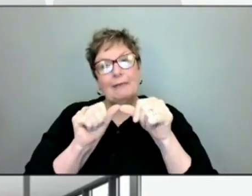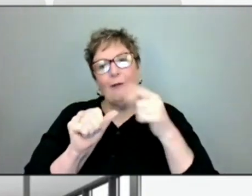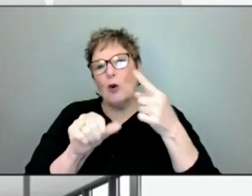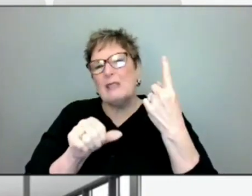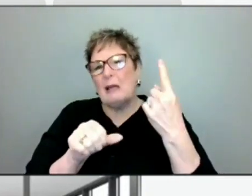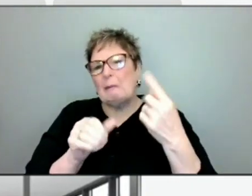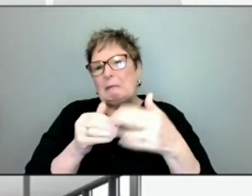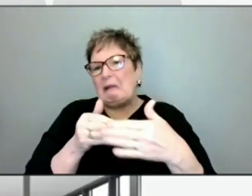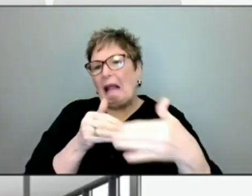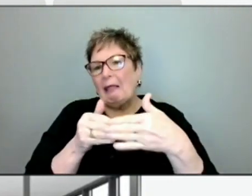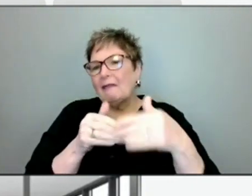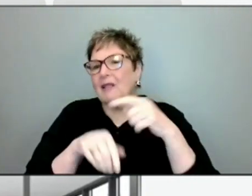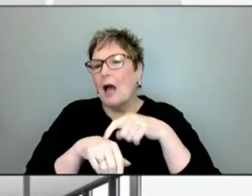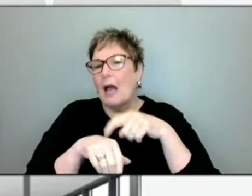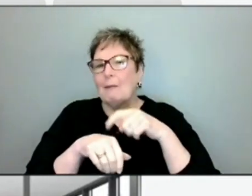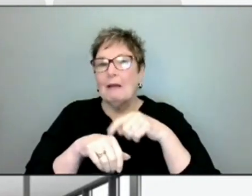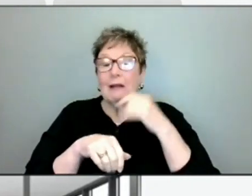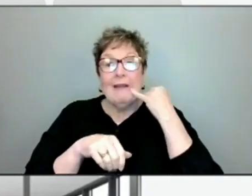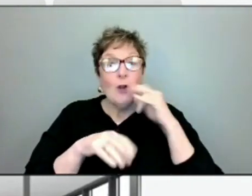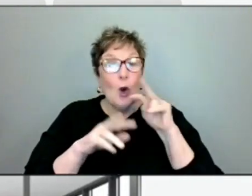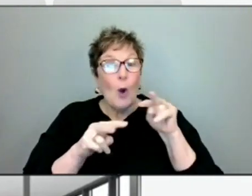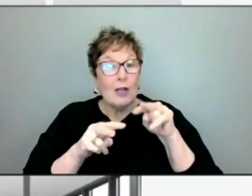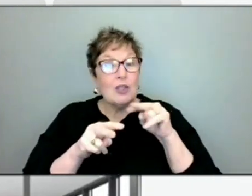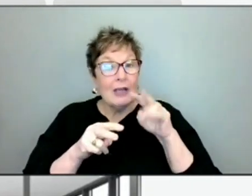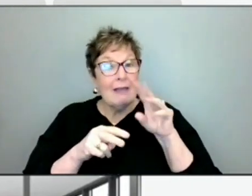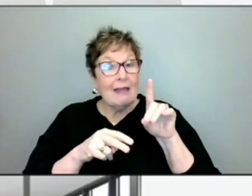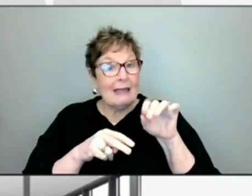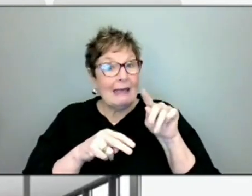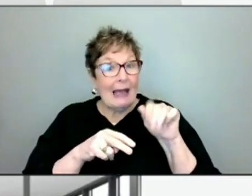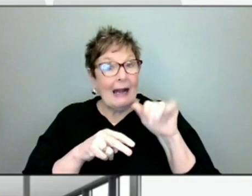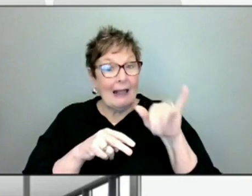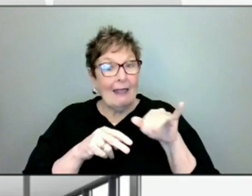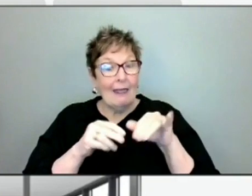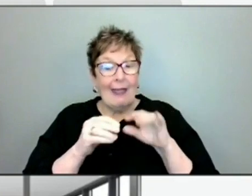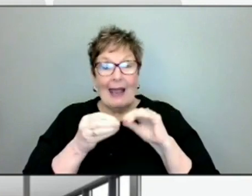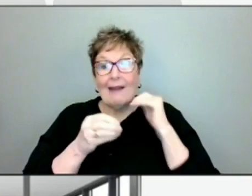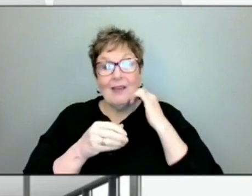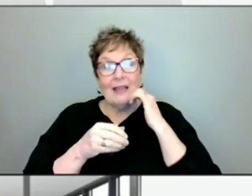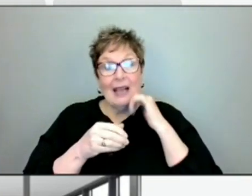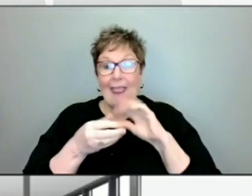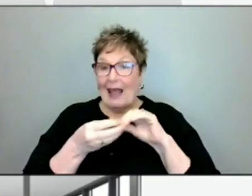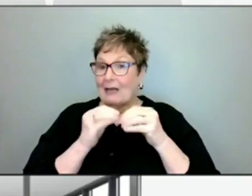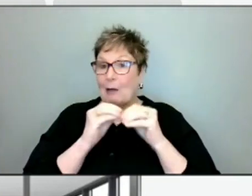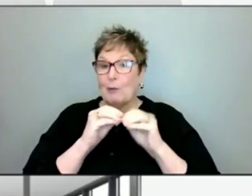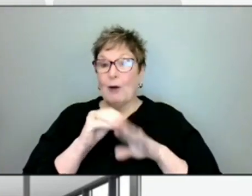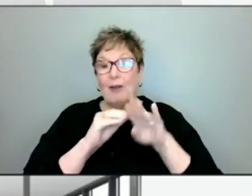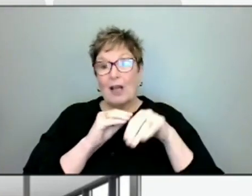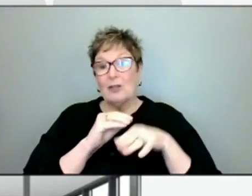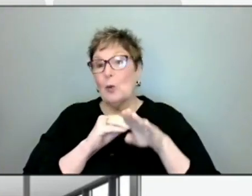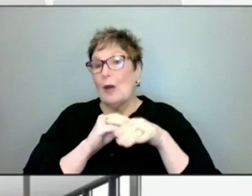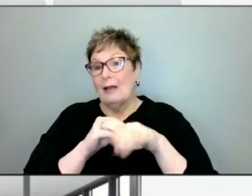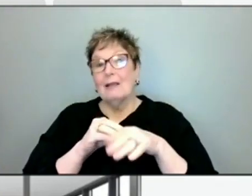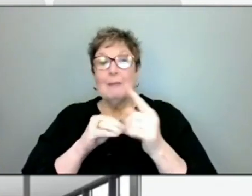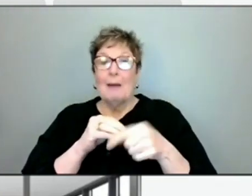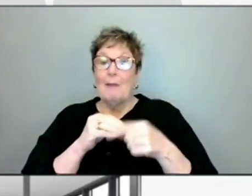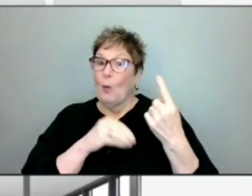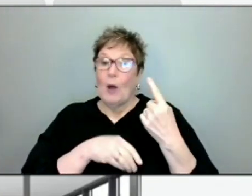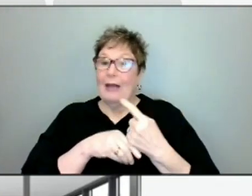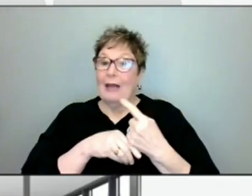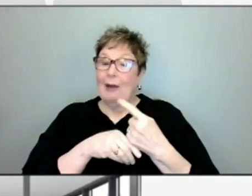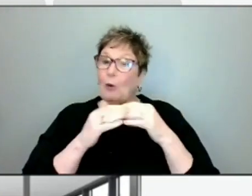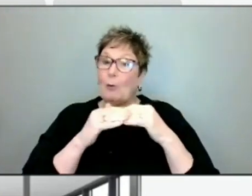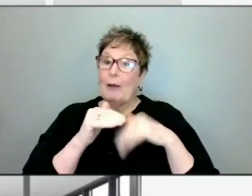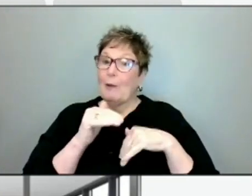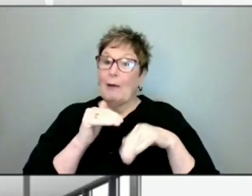Obviously, if you're watching the data on a daily basis, that number fluctuates from day to day. So on any given day, we may be below